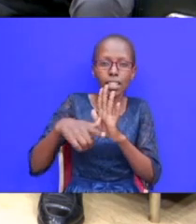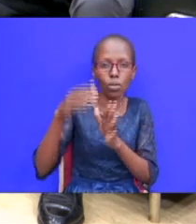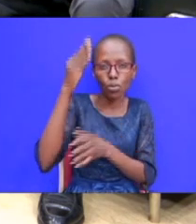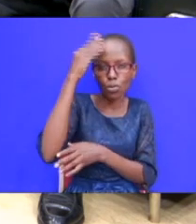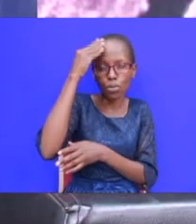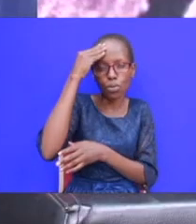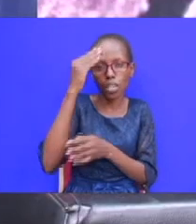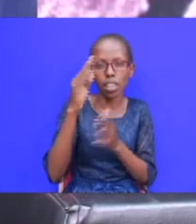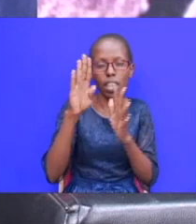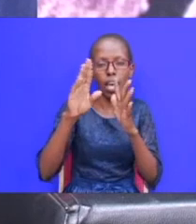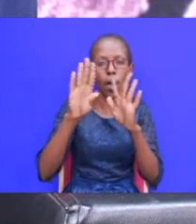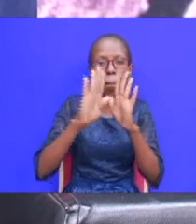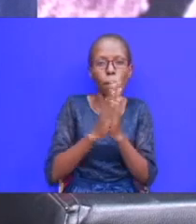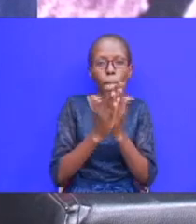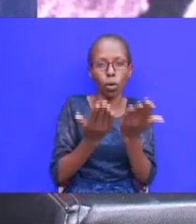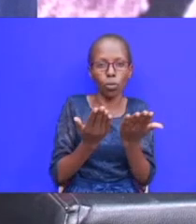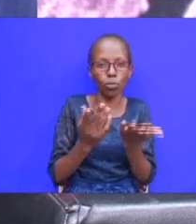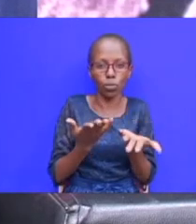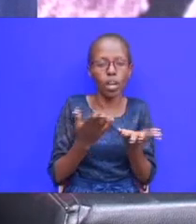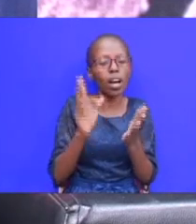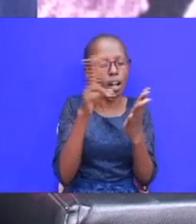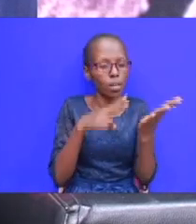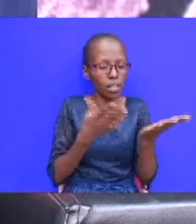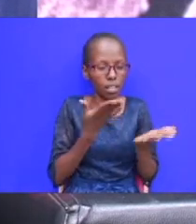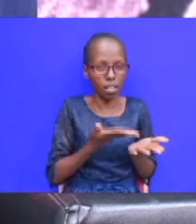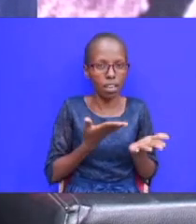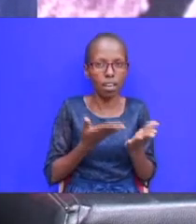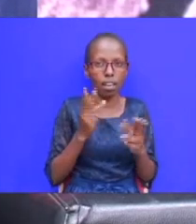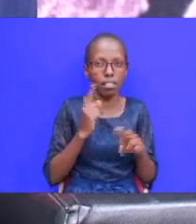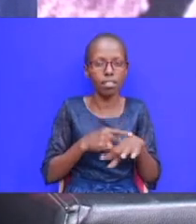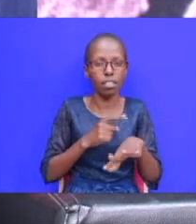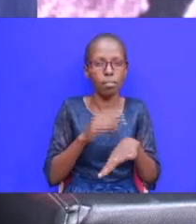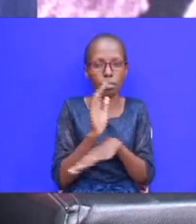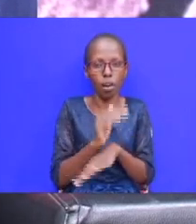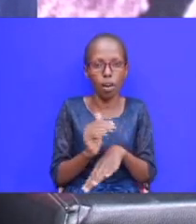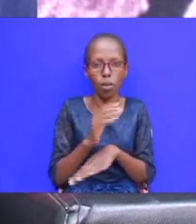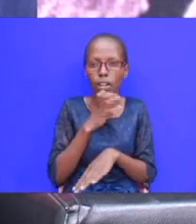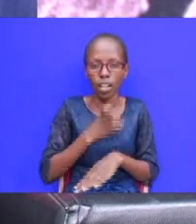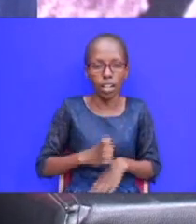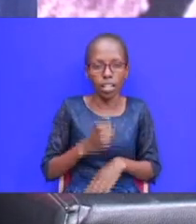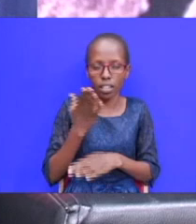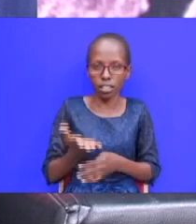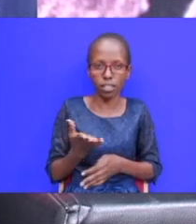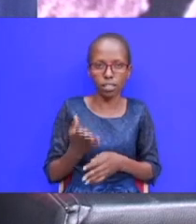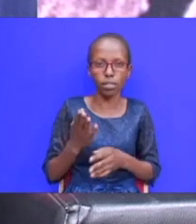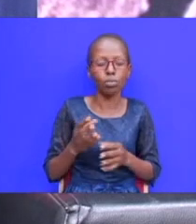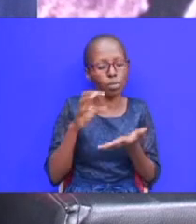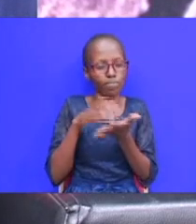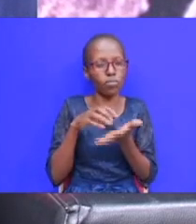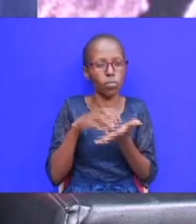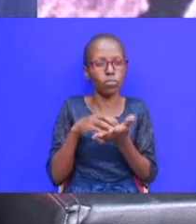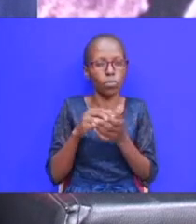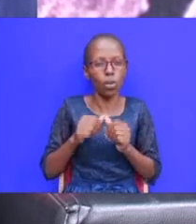the book of uh i'll be reading here as even i call uh elder to put this into its proper context